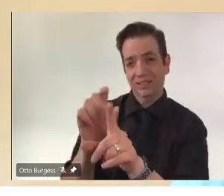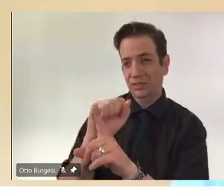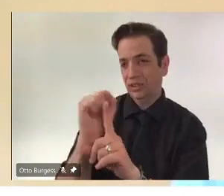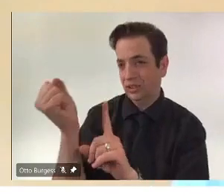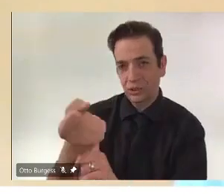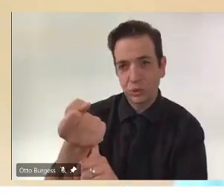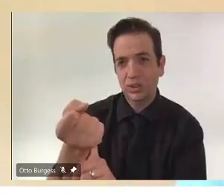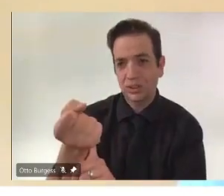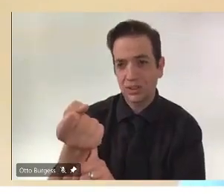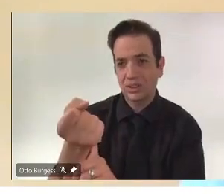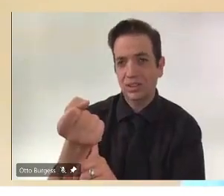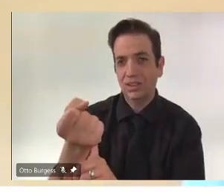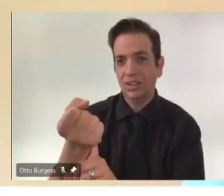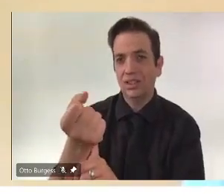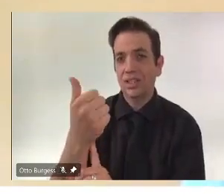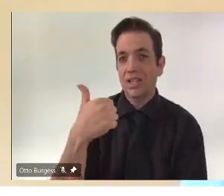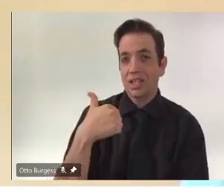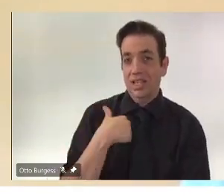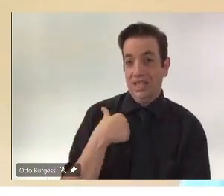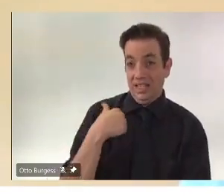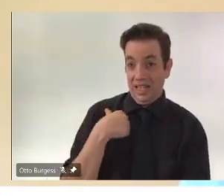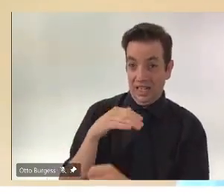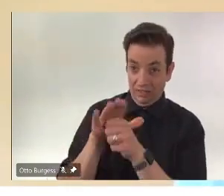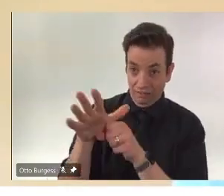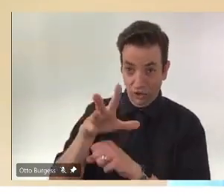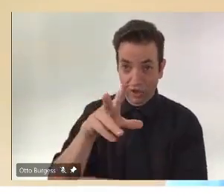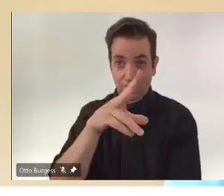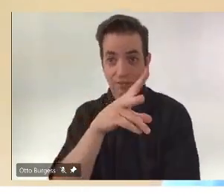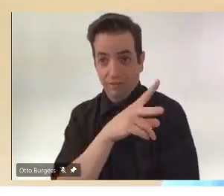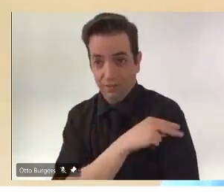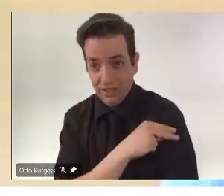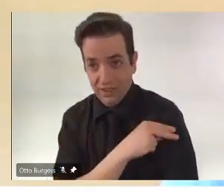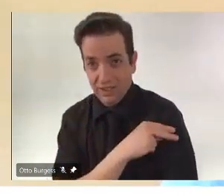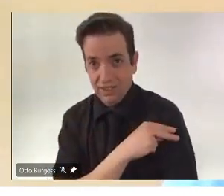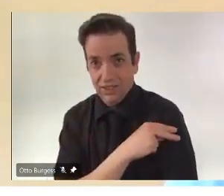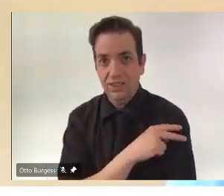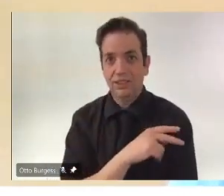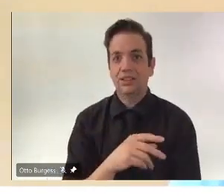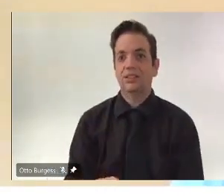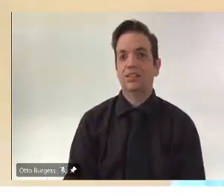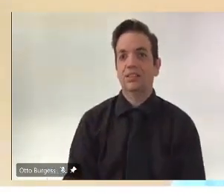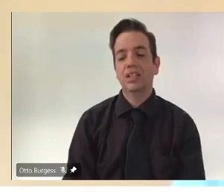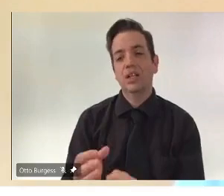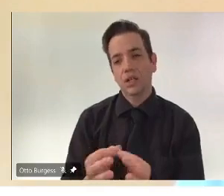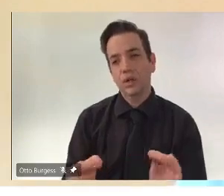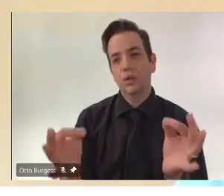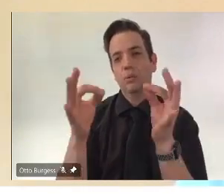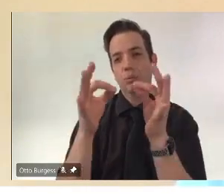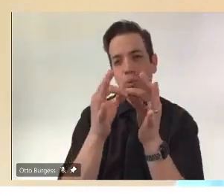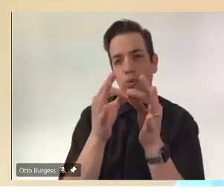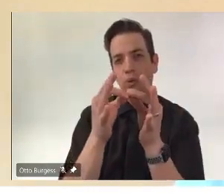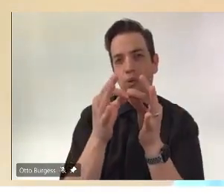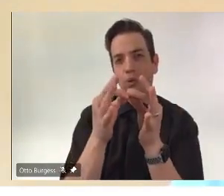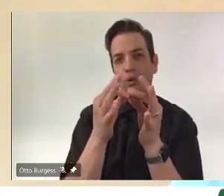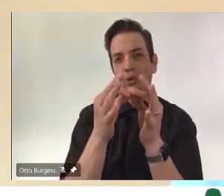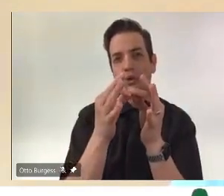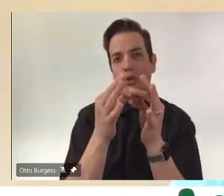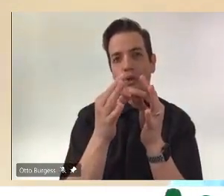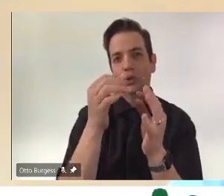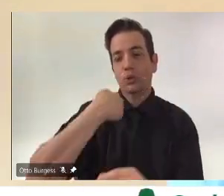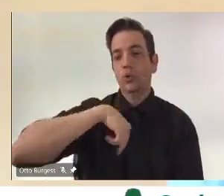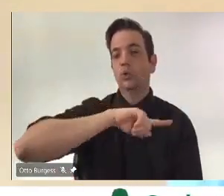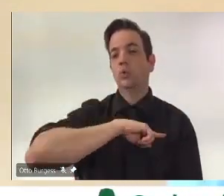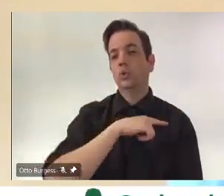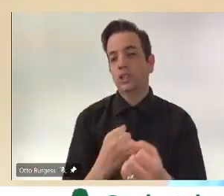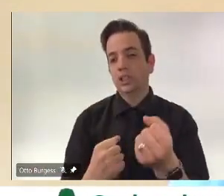Canadians have been fully vaccinated, you know, it is important that we support the rest of the world